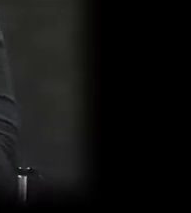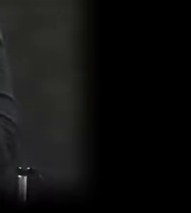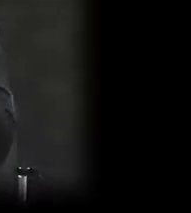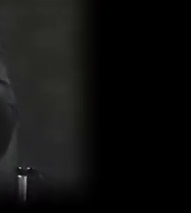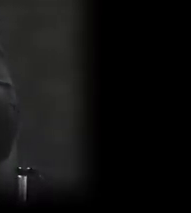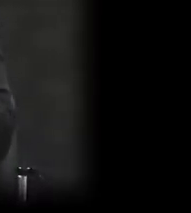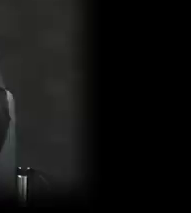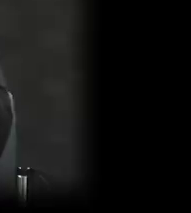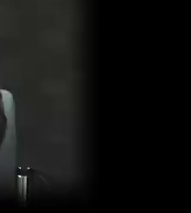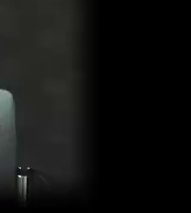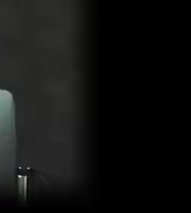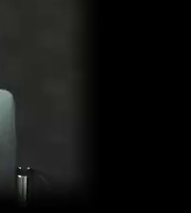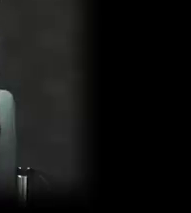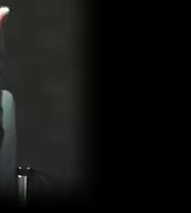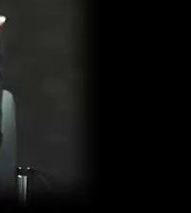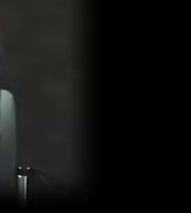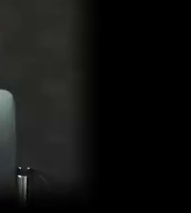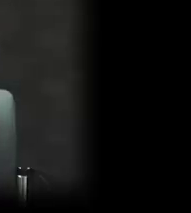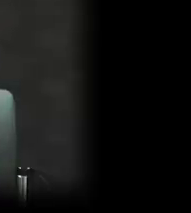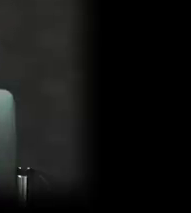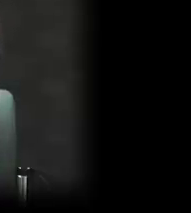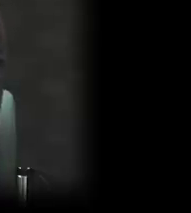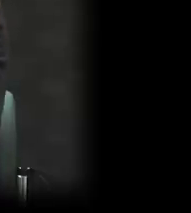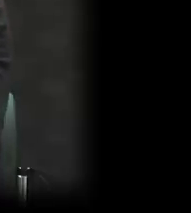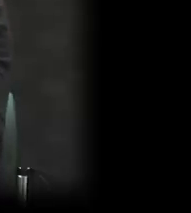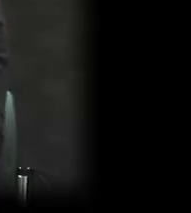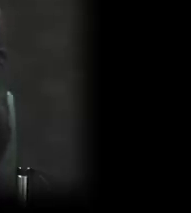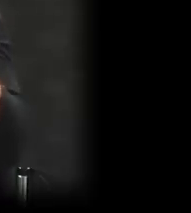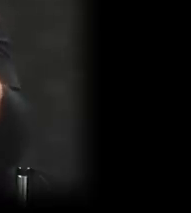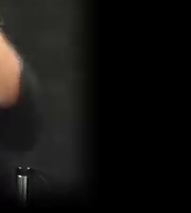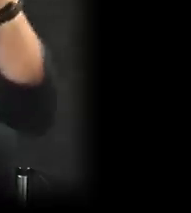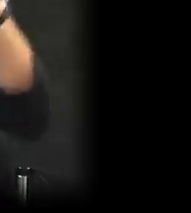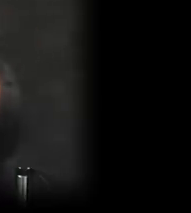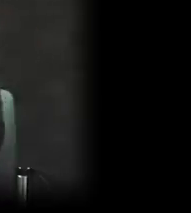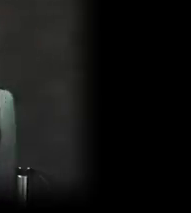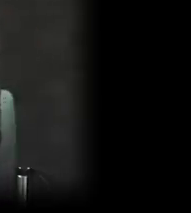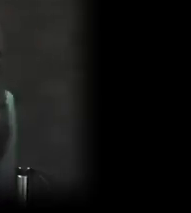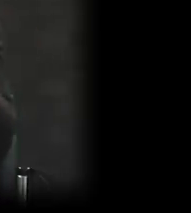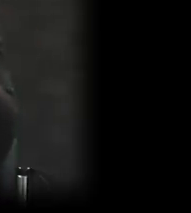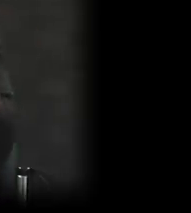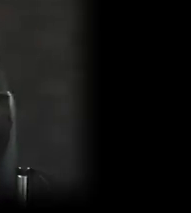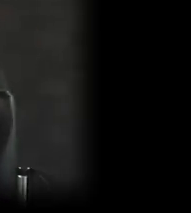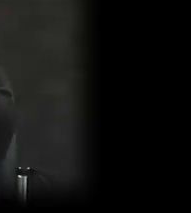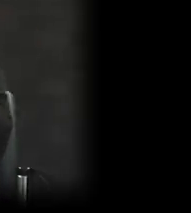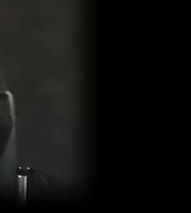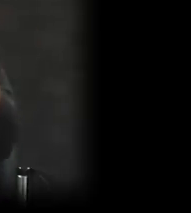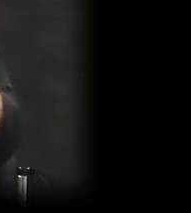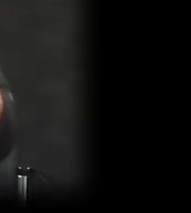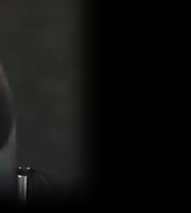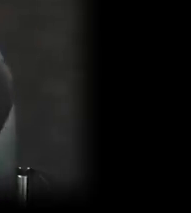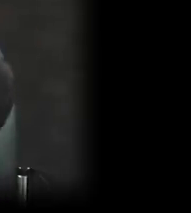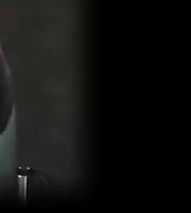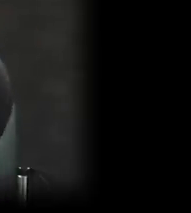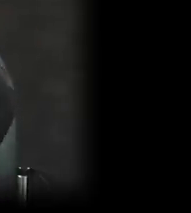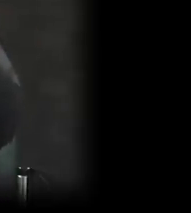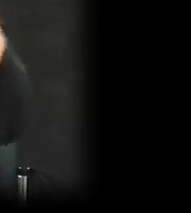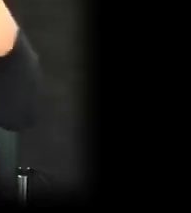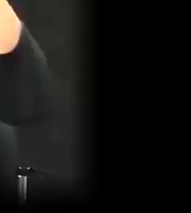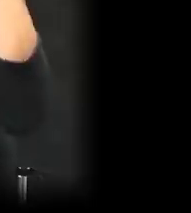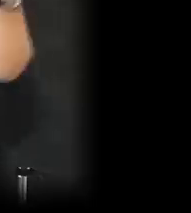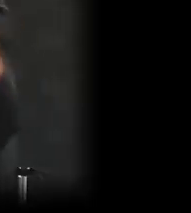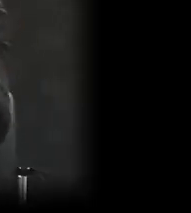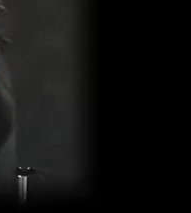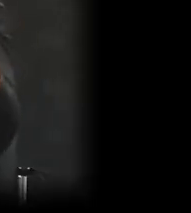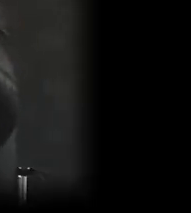Back then, I was also a BlackBerry user. And that had similar features, where I was able to change the colors and enlarge the font